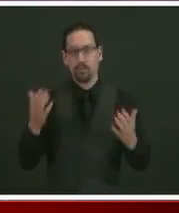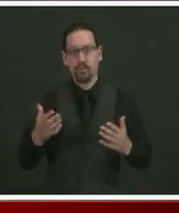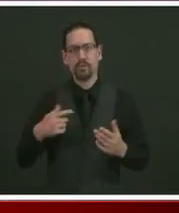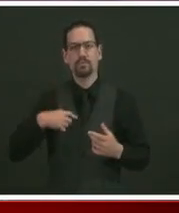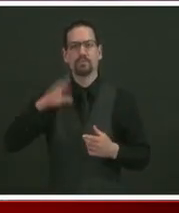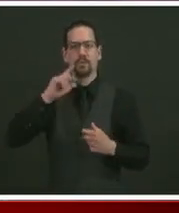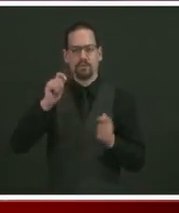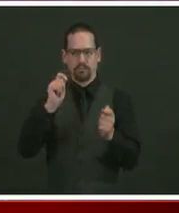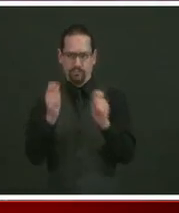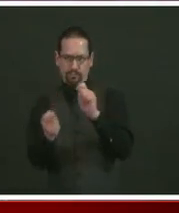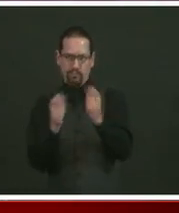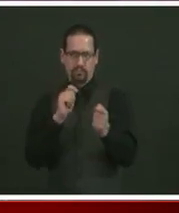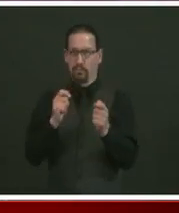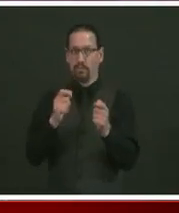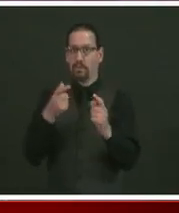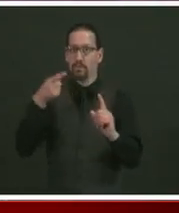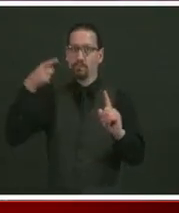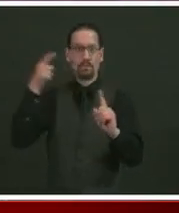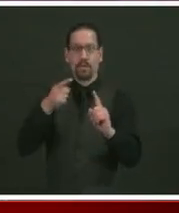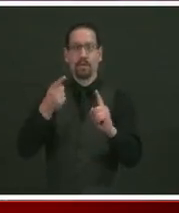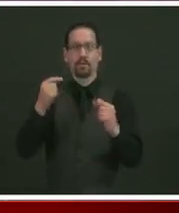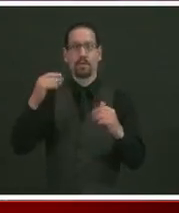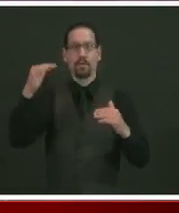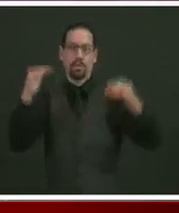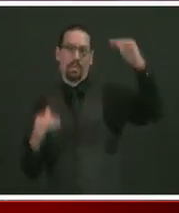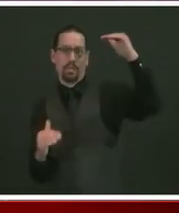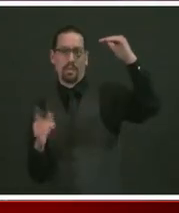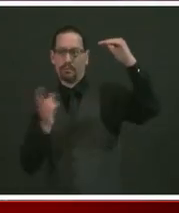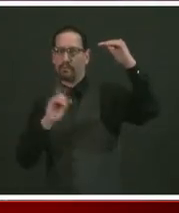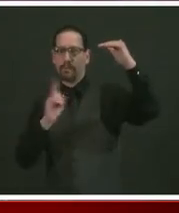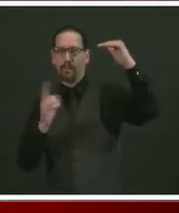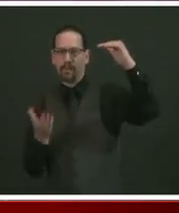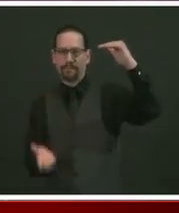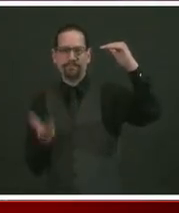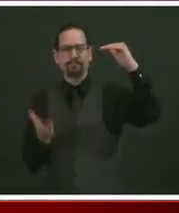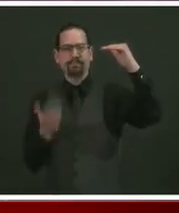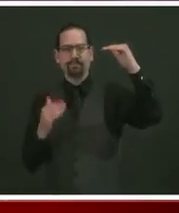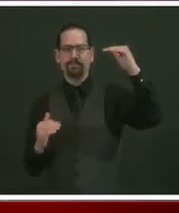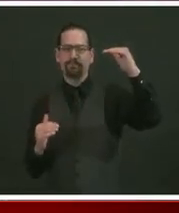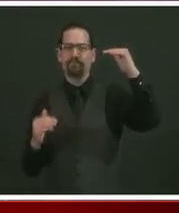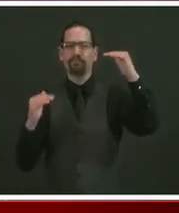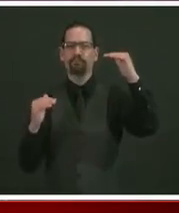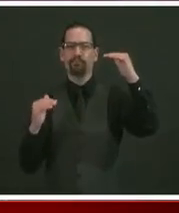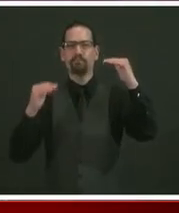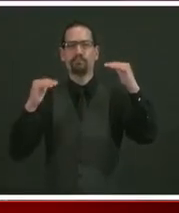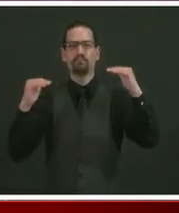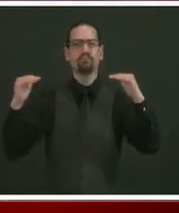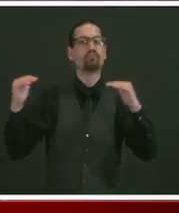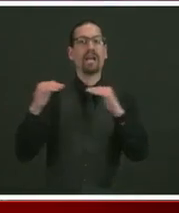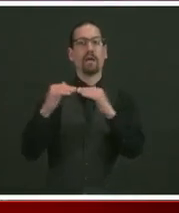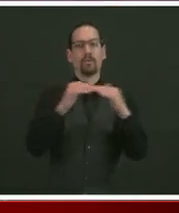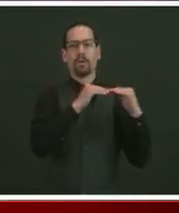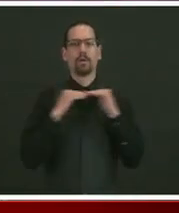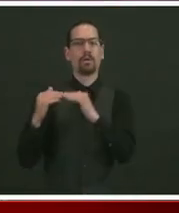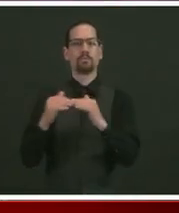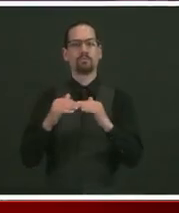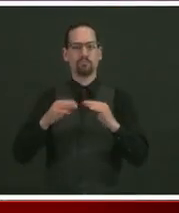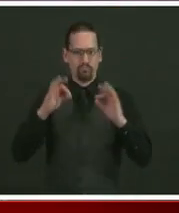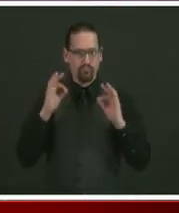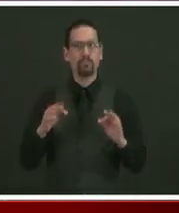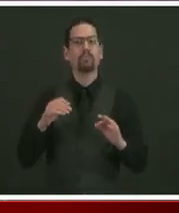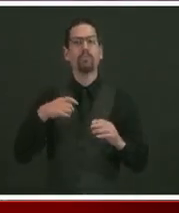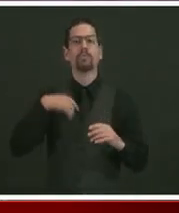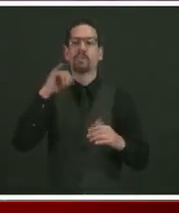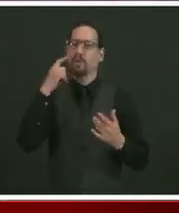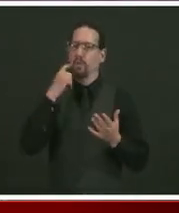and inequities that have long existed in our health care system. And just like we've